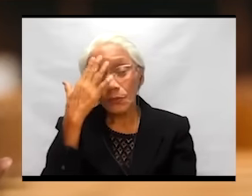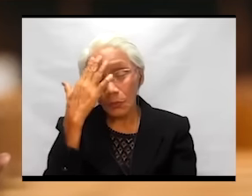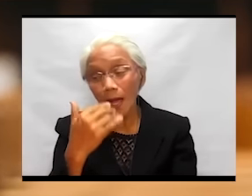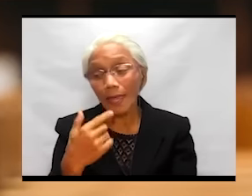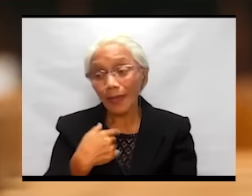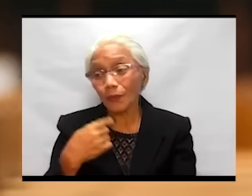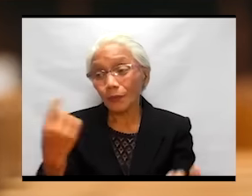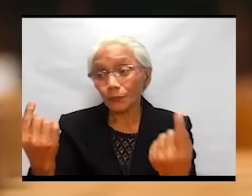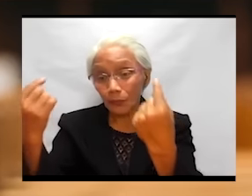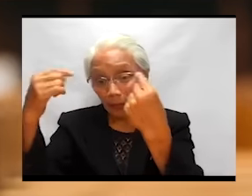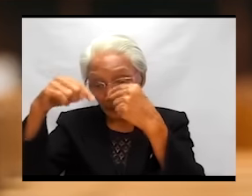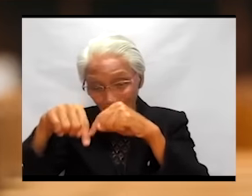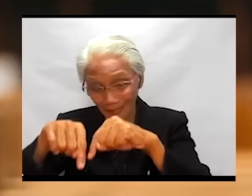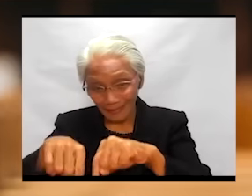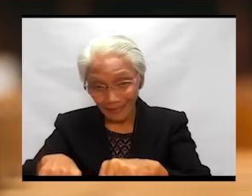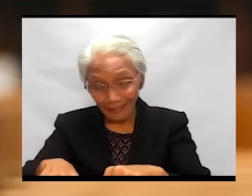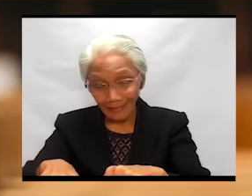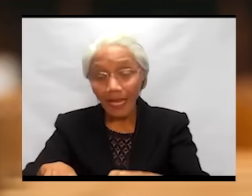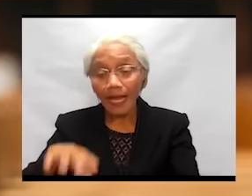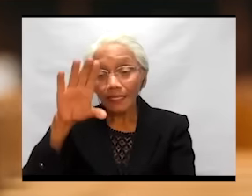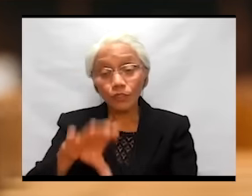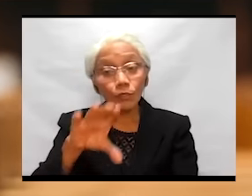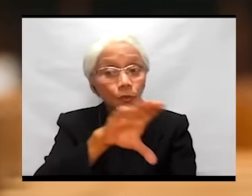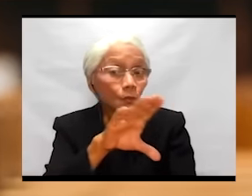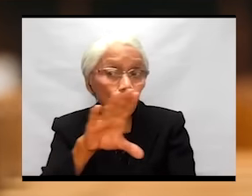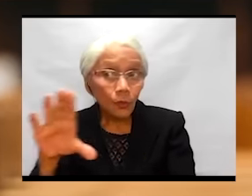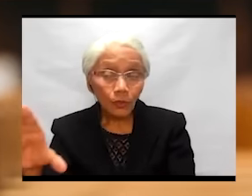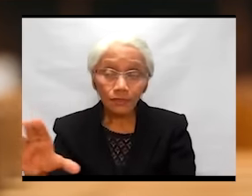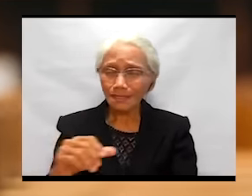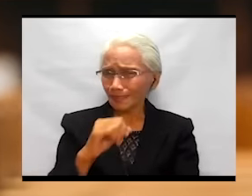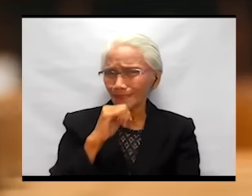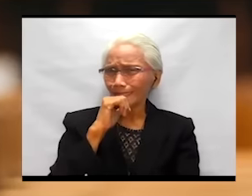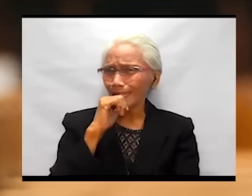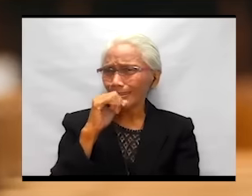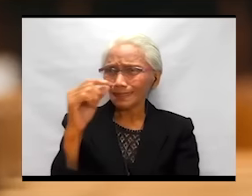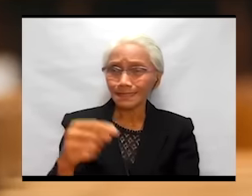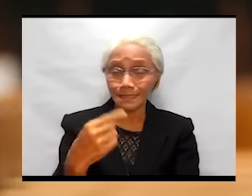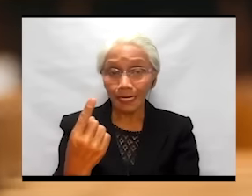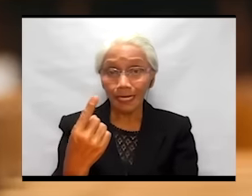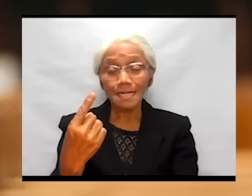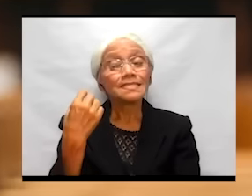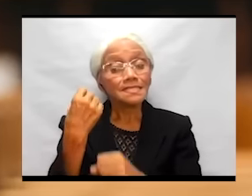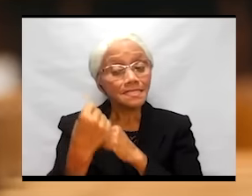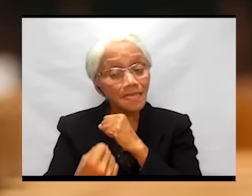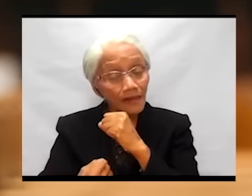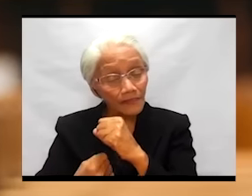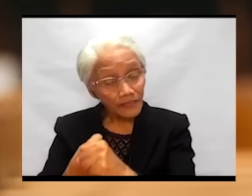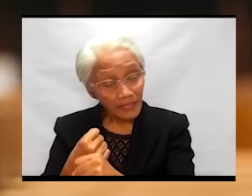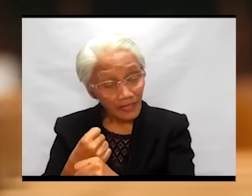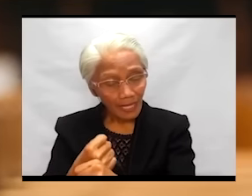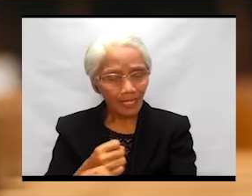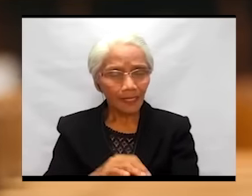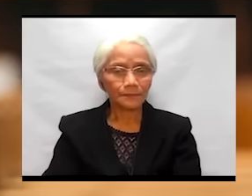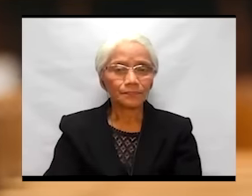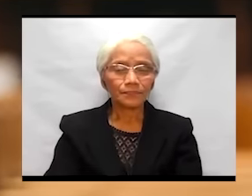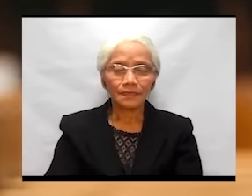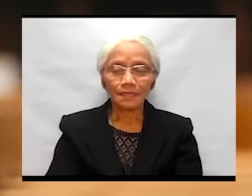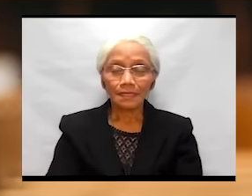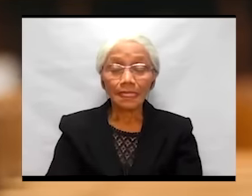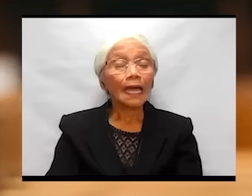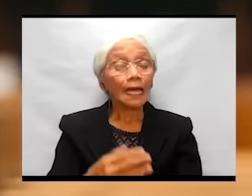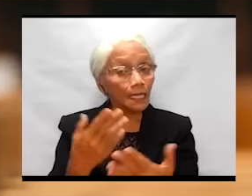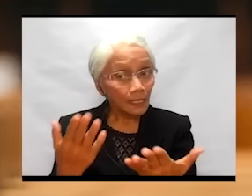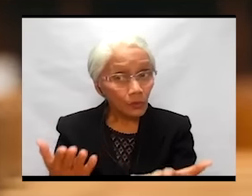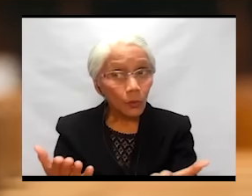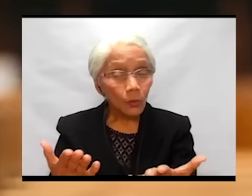reason why I came. And the cross is not just suffering. It is